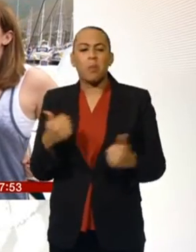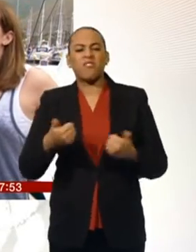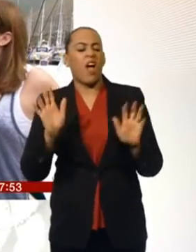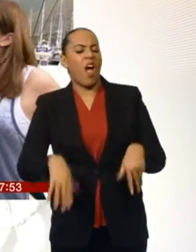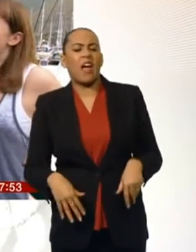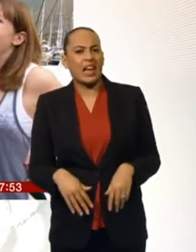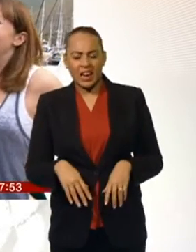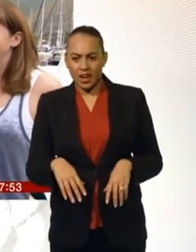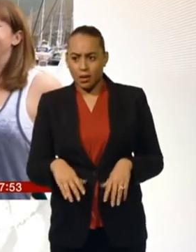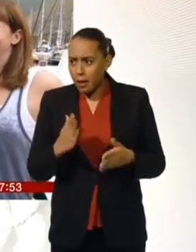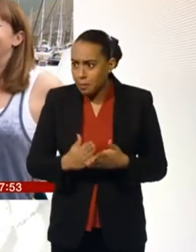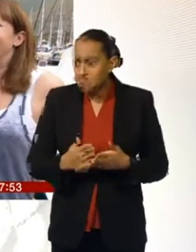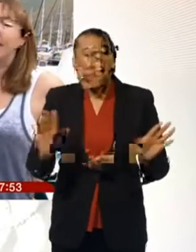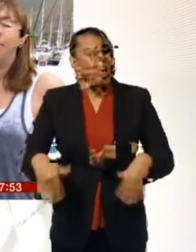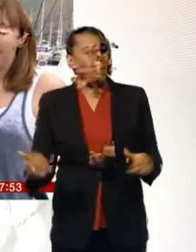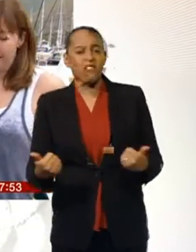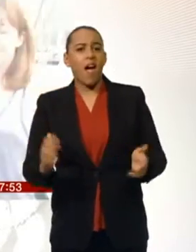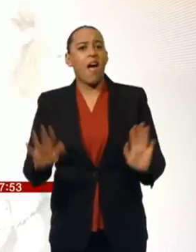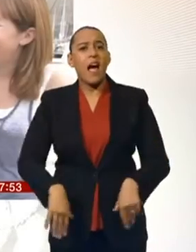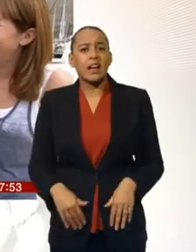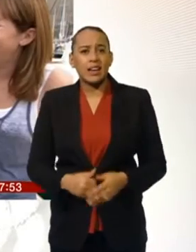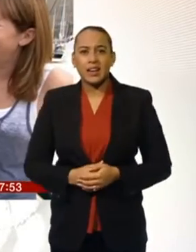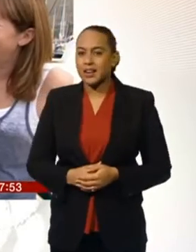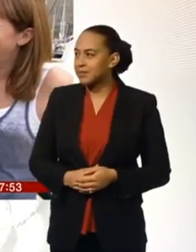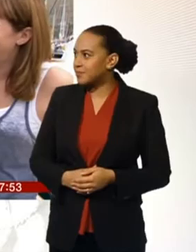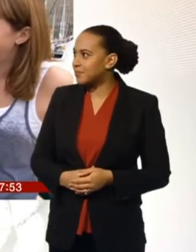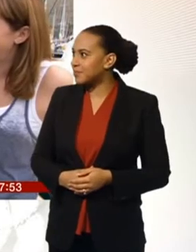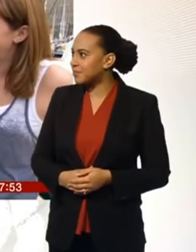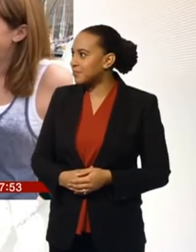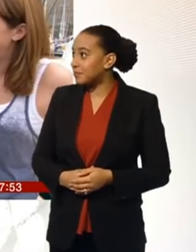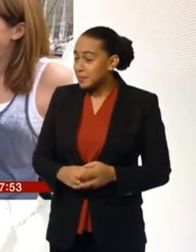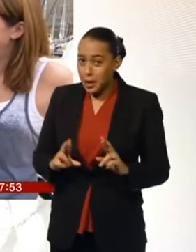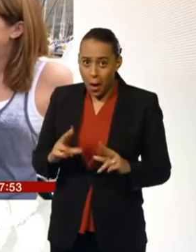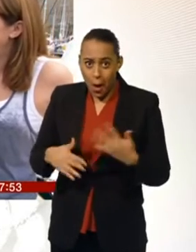It will. It will. It'll be fine. We hope so.